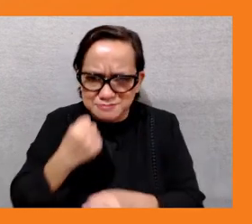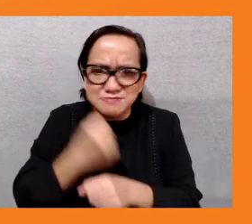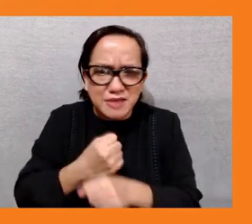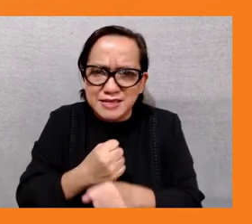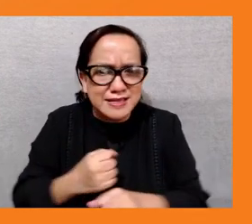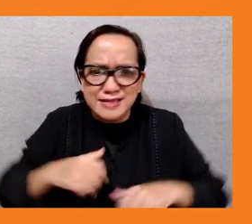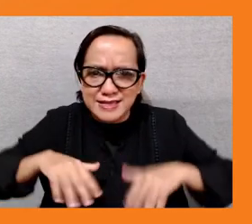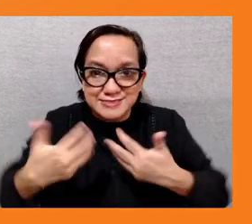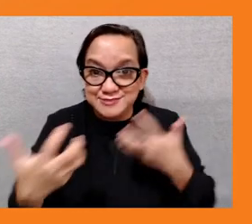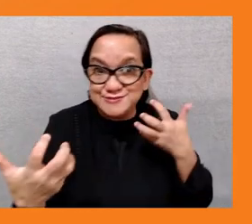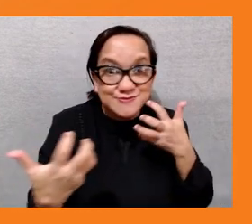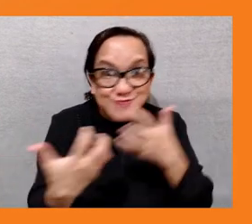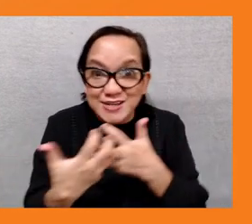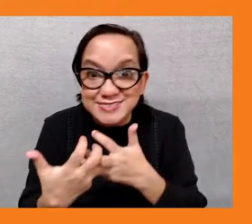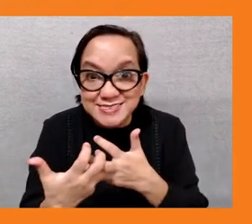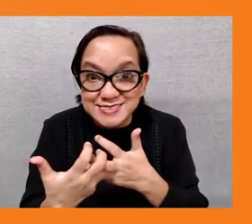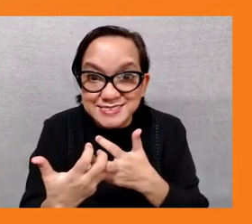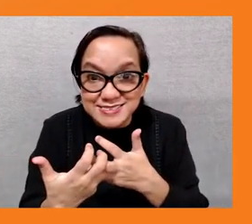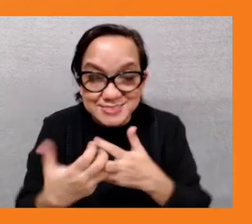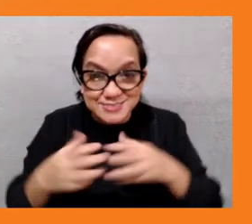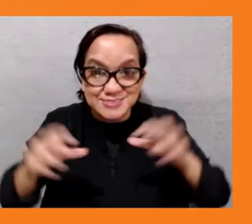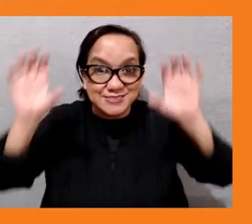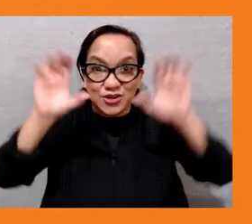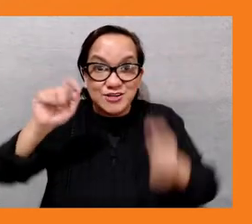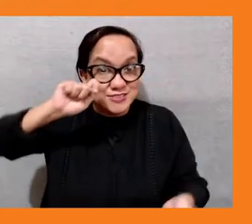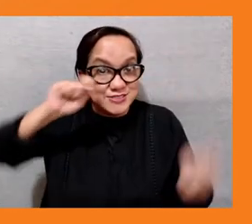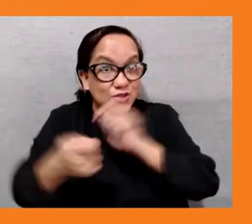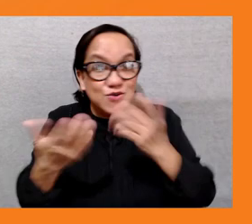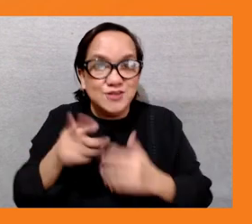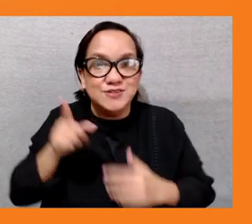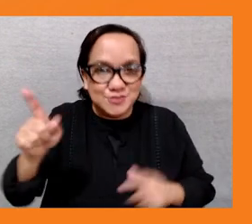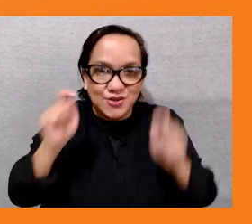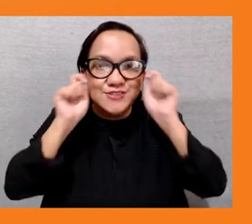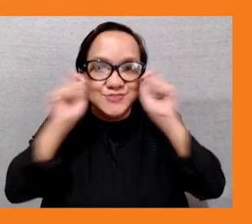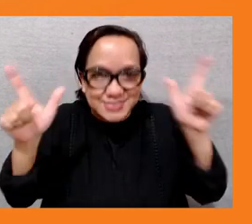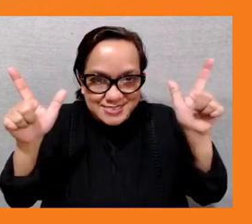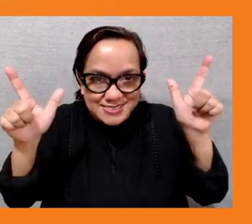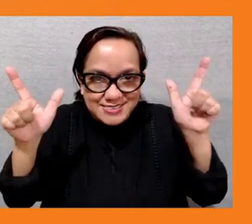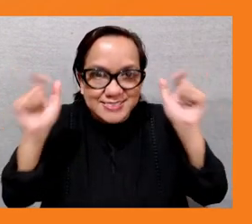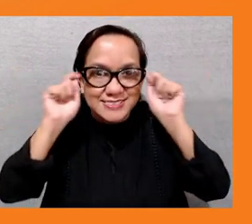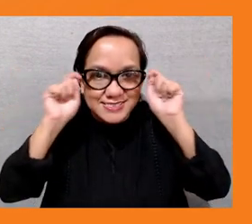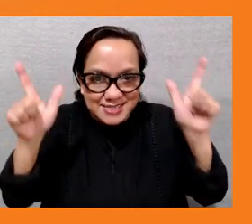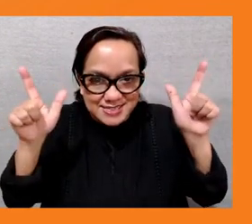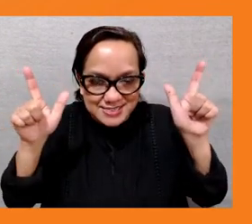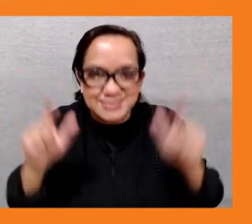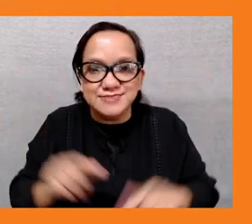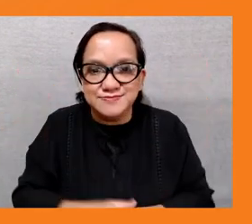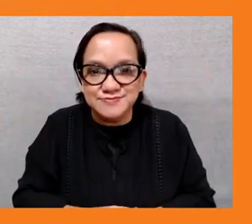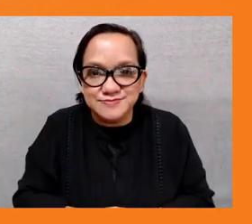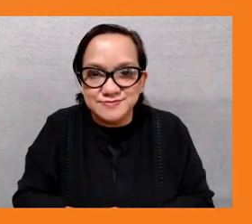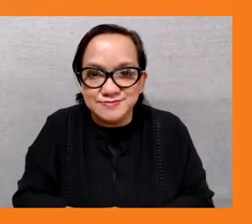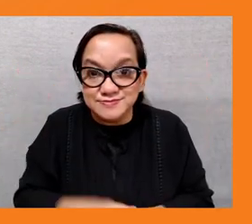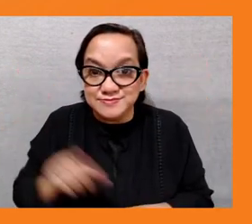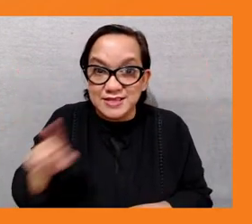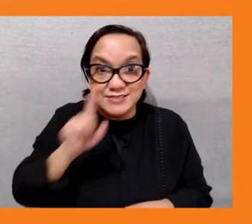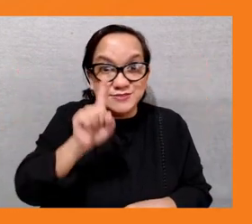29 csos in 13 municipalities of timor-lessed and 15 out of 29